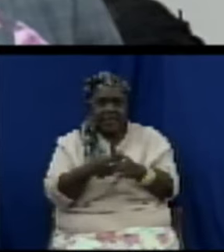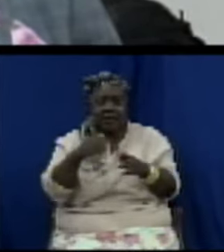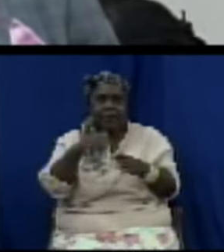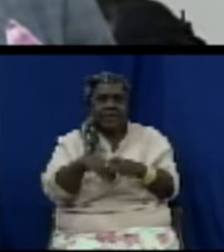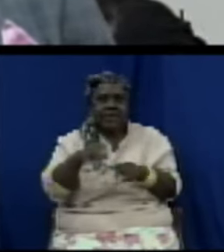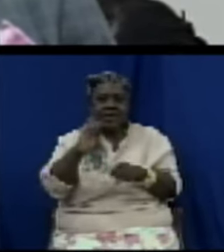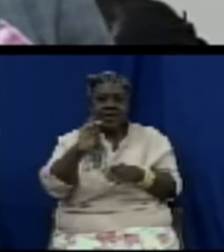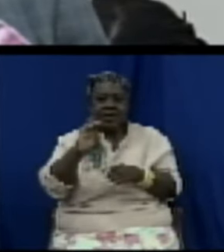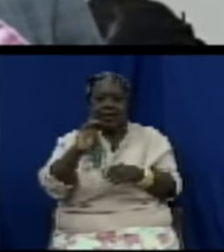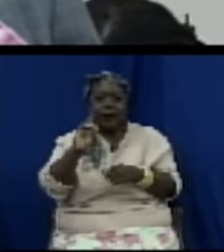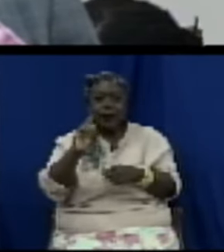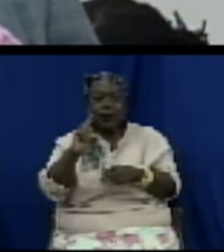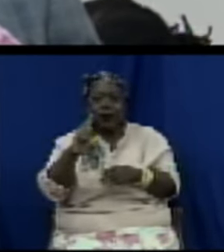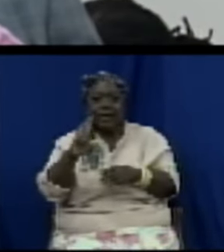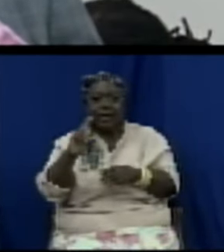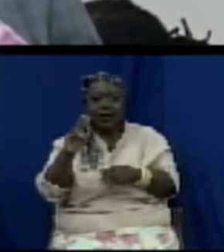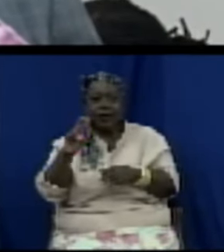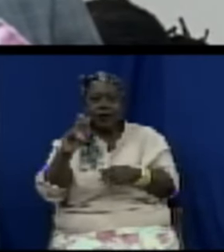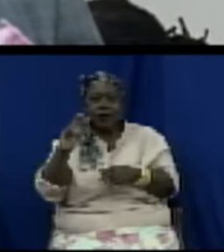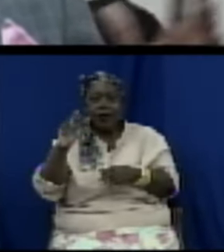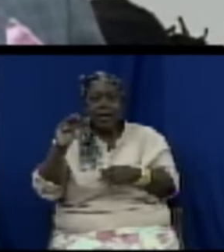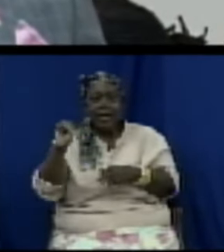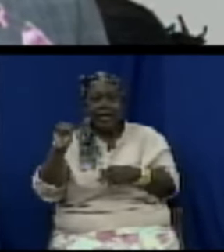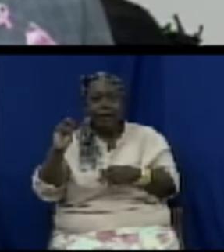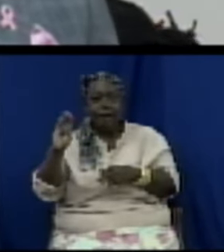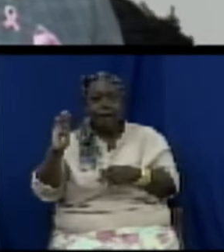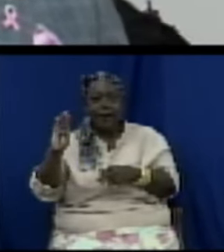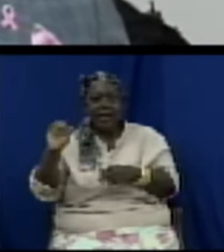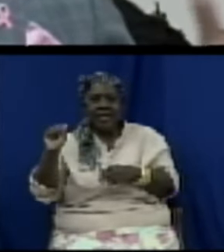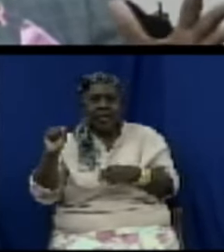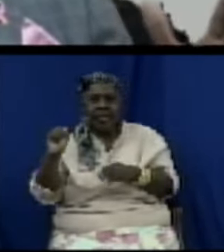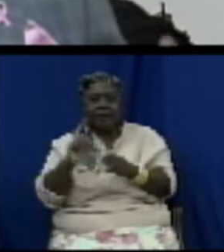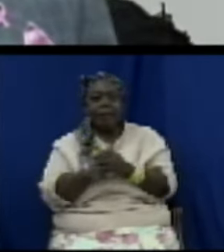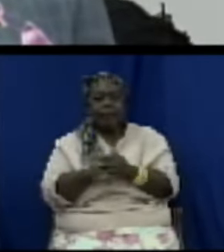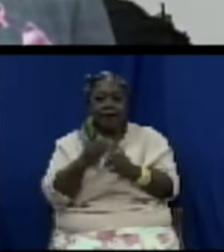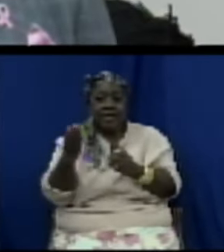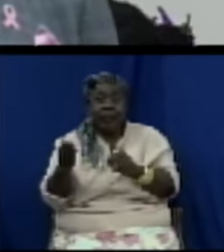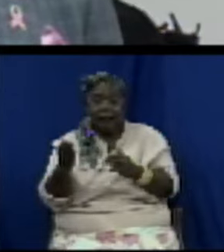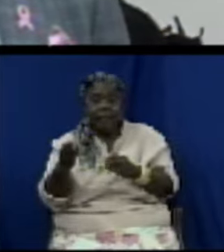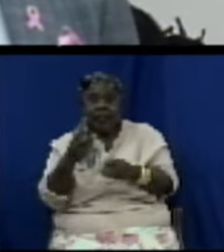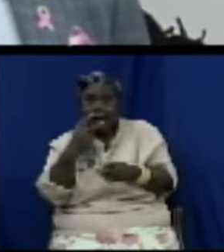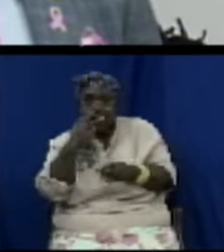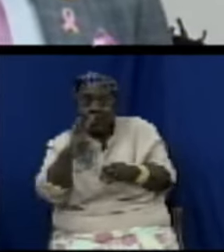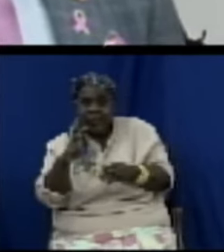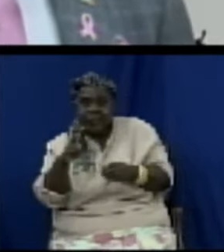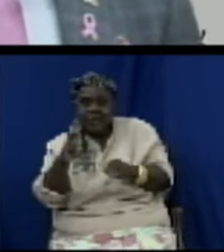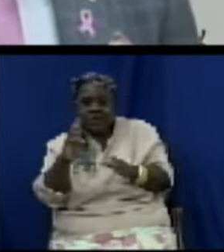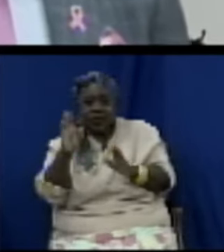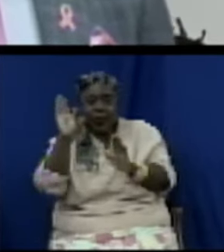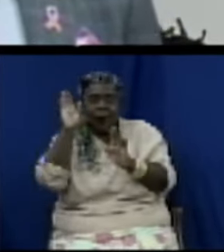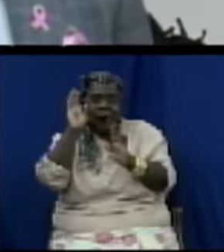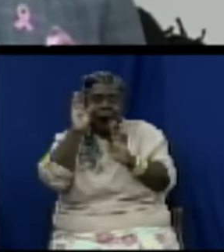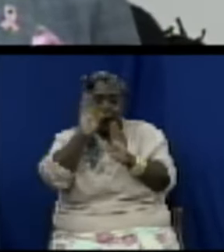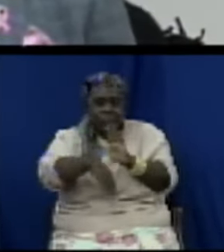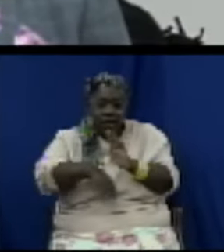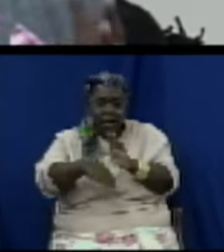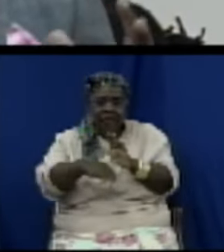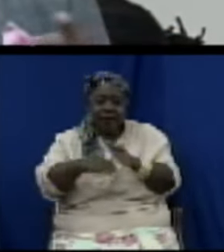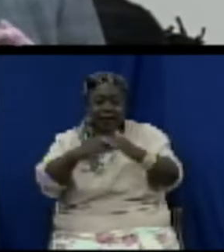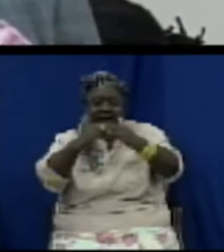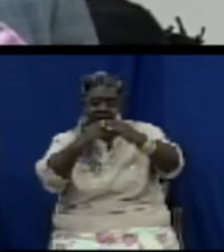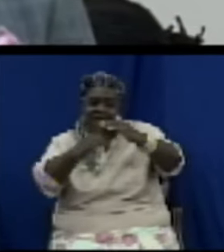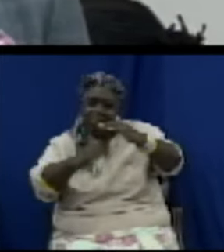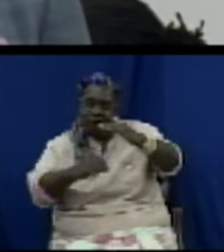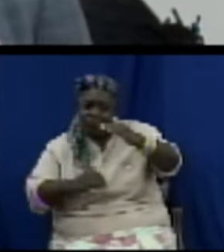started to implement the program, which also helped to some extent, some people believe, to bring the war in factions over time as the